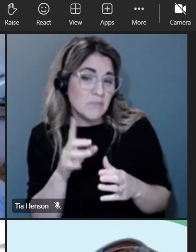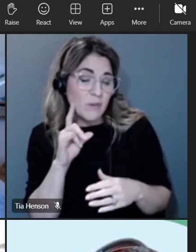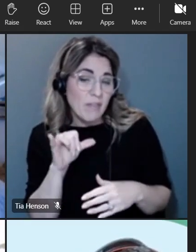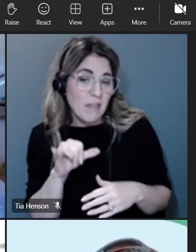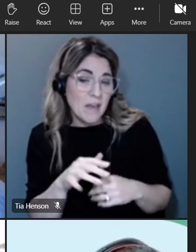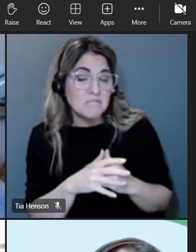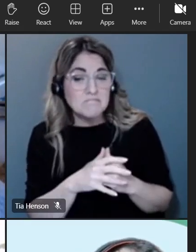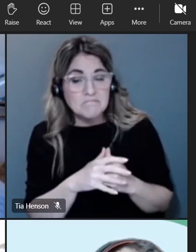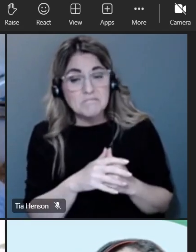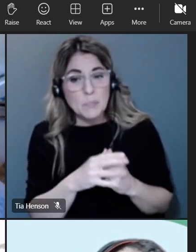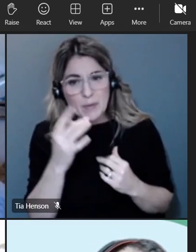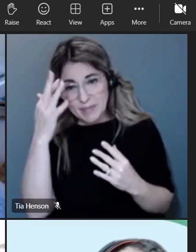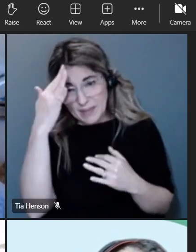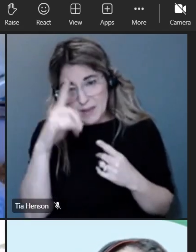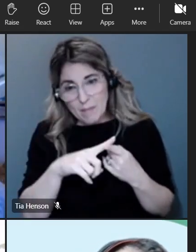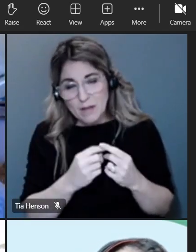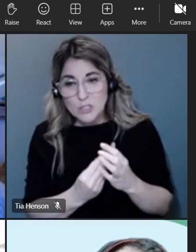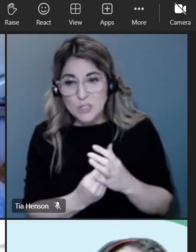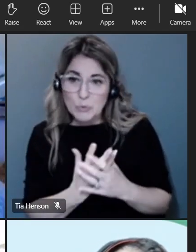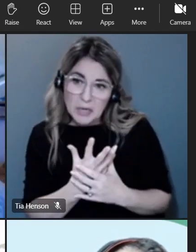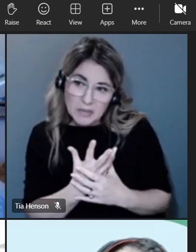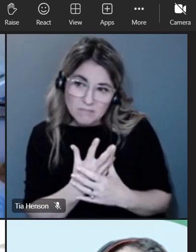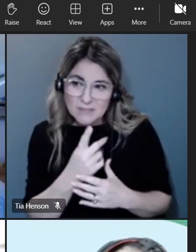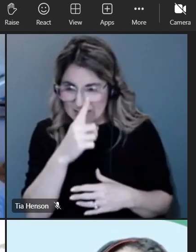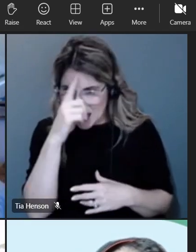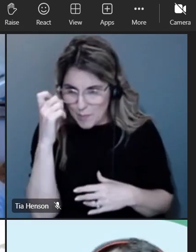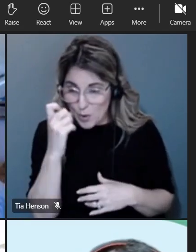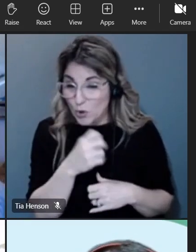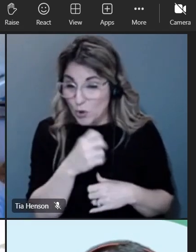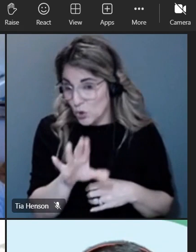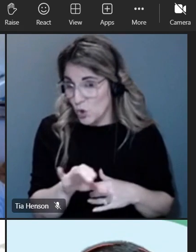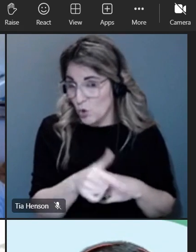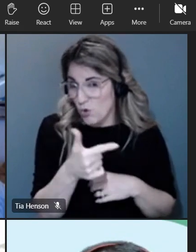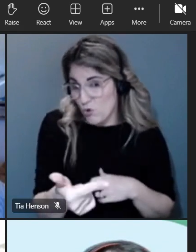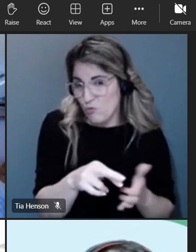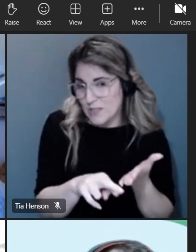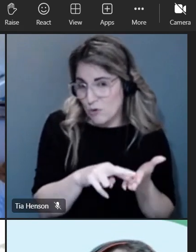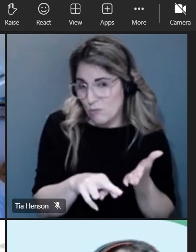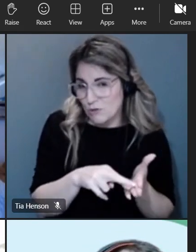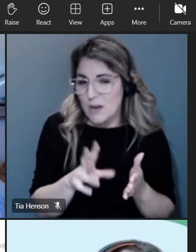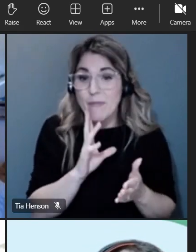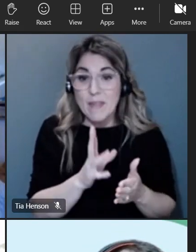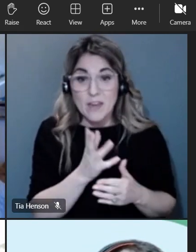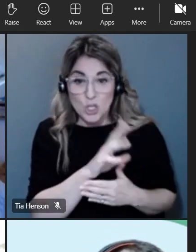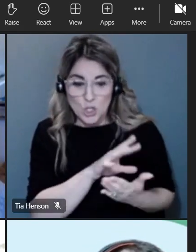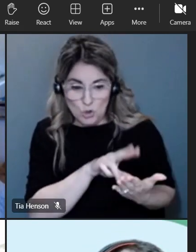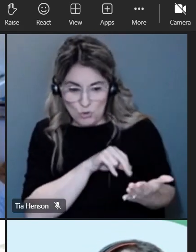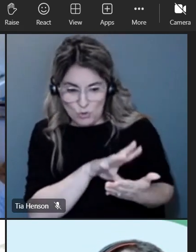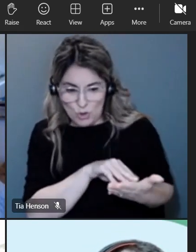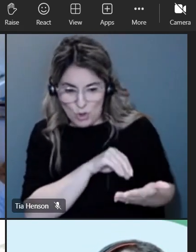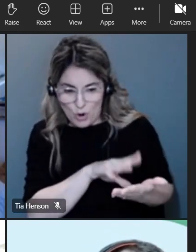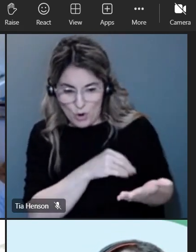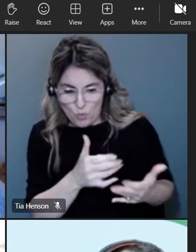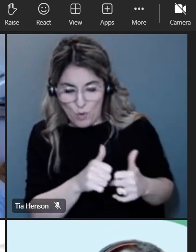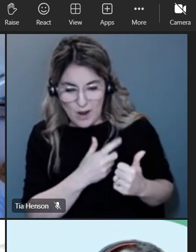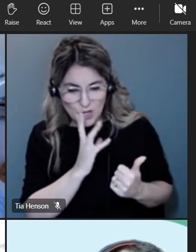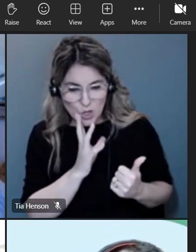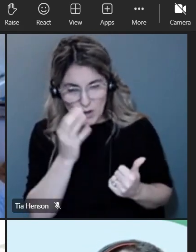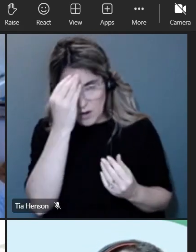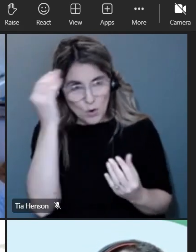would be sort of you know thinking about the spring and summer is like we're all going to be doing our research and sharing what we've learned without any specific